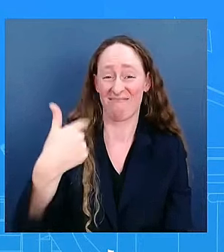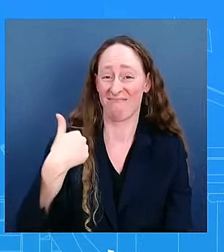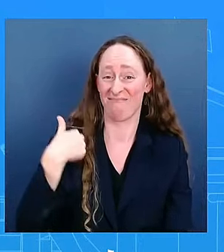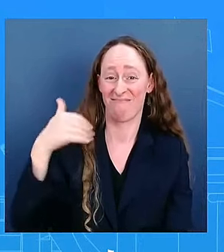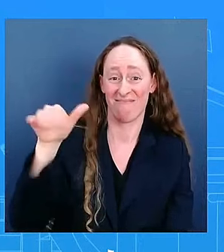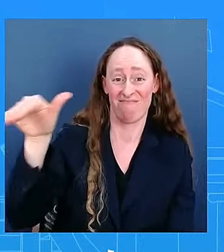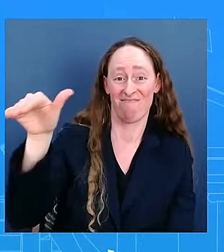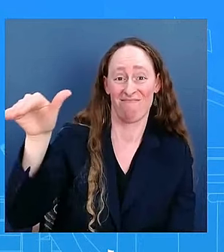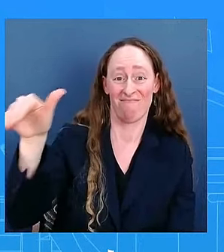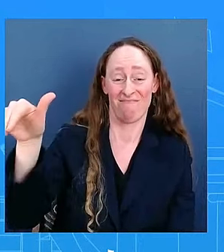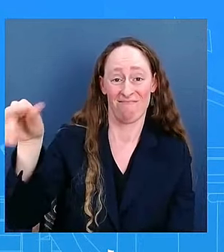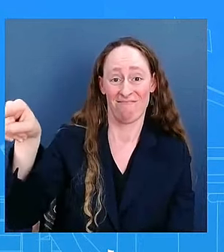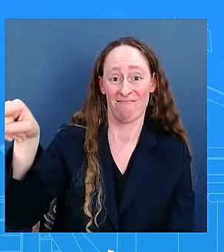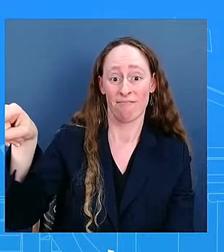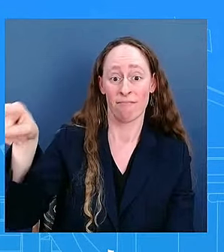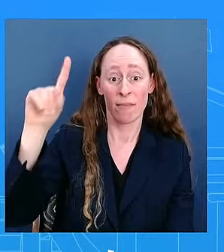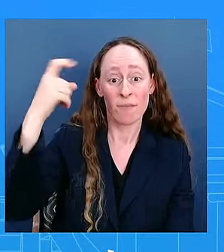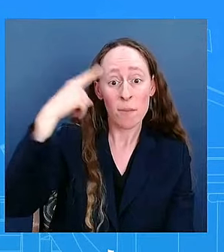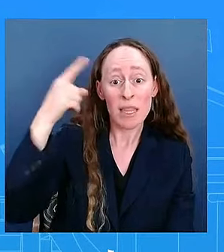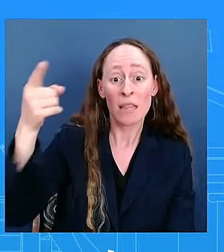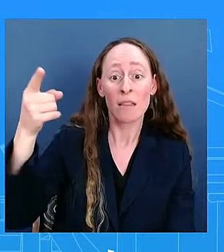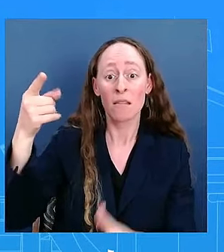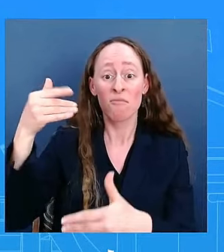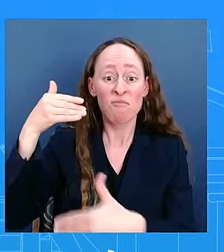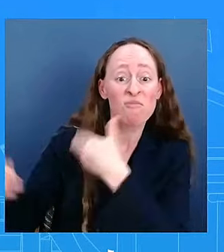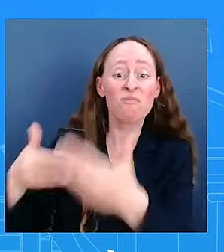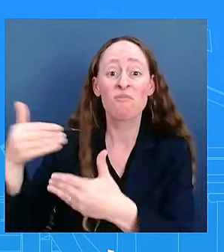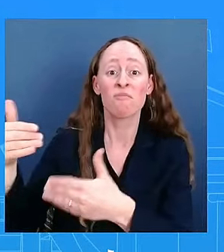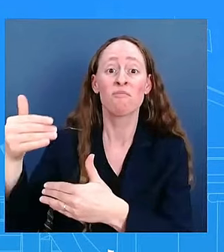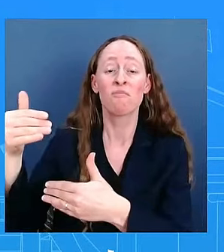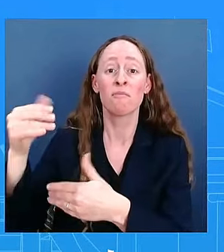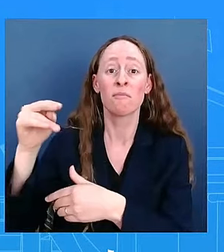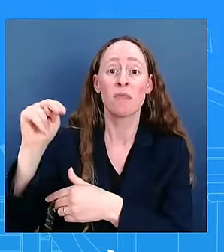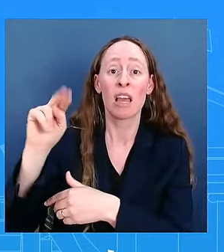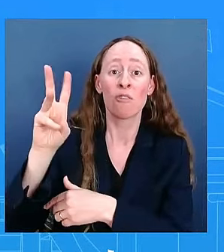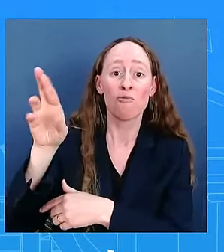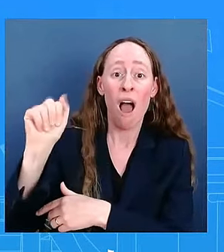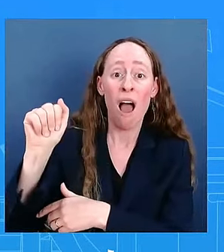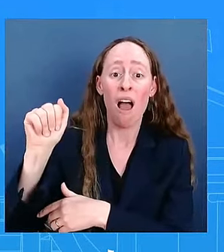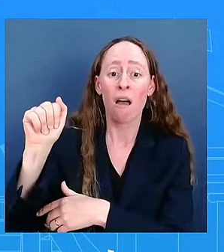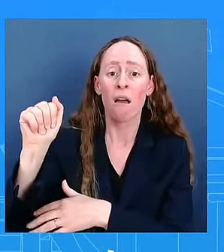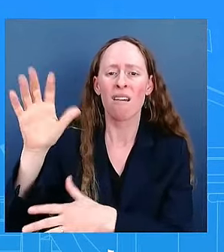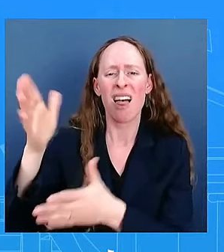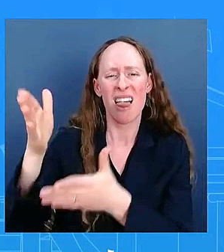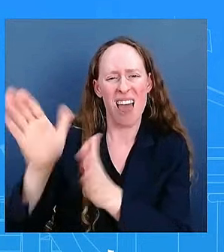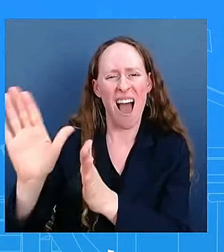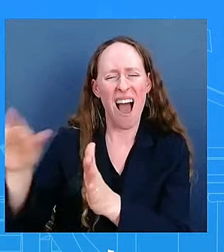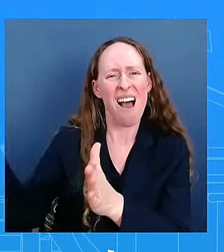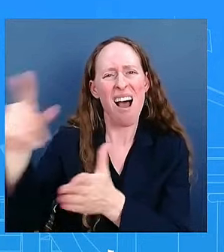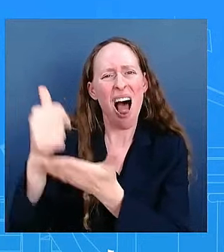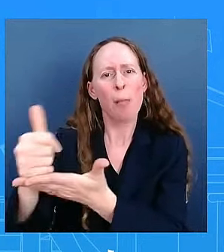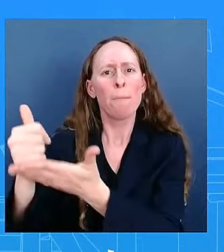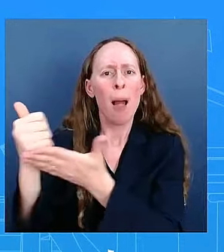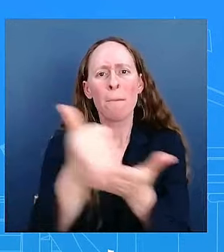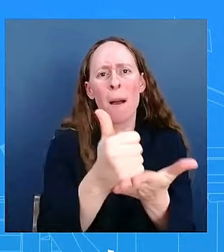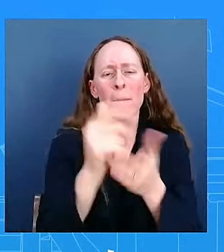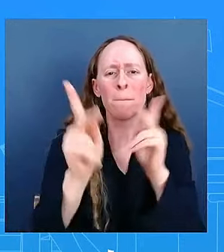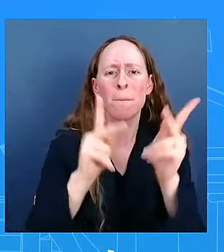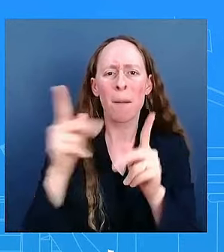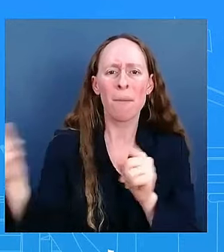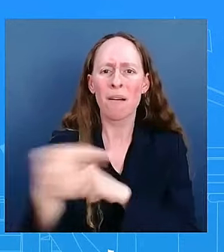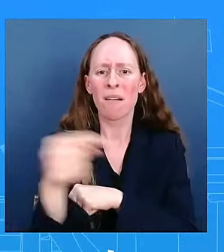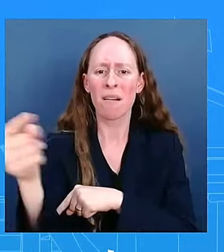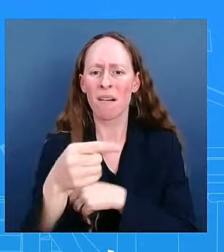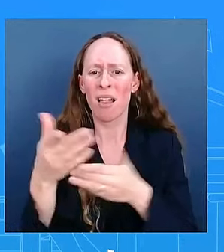facilitate humanitarian assistance but we also support steps to strengthen unrah as well in part so that